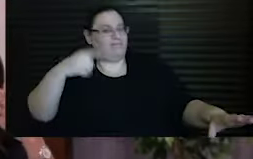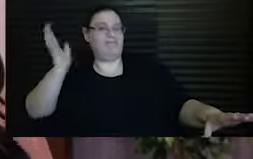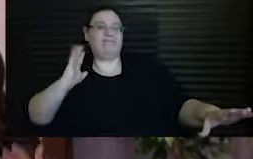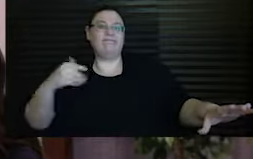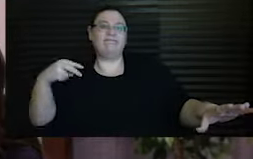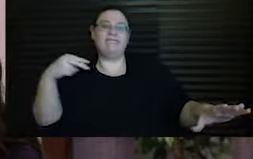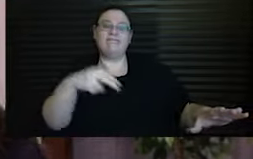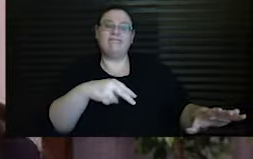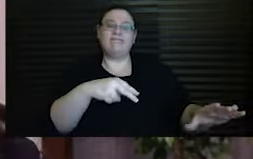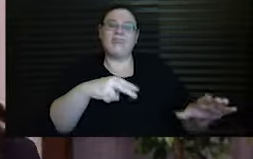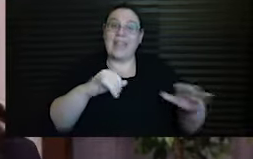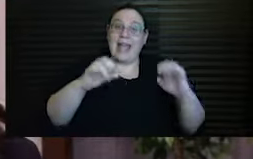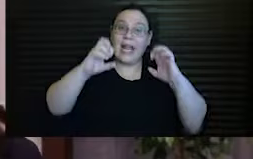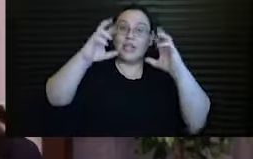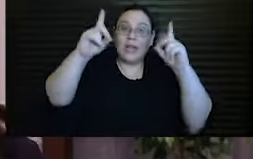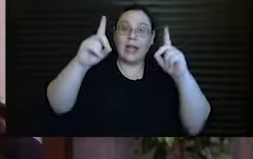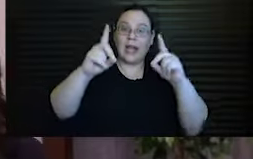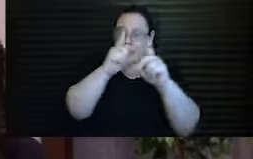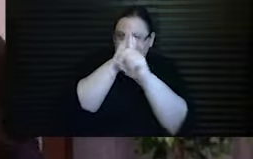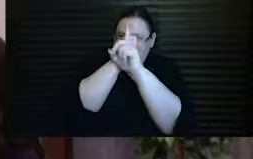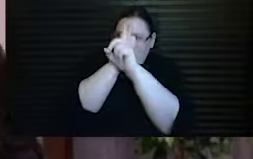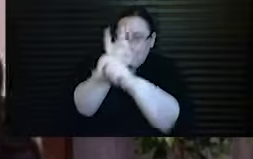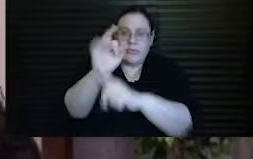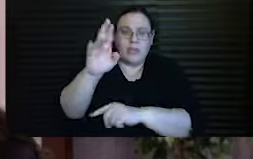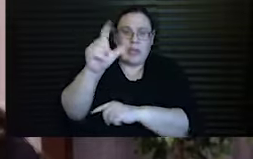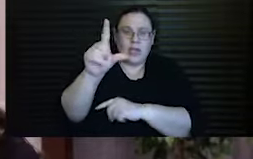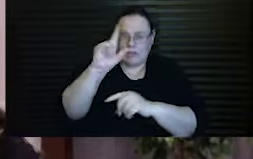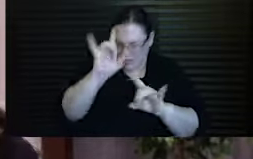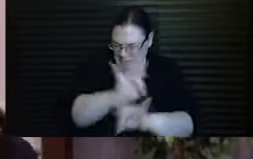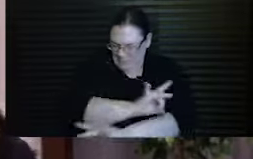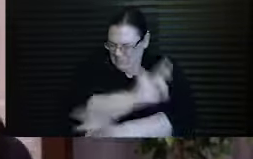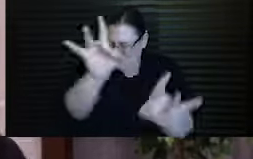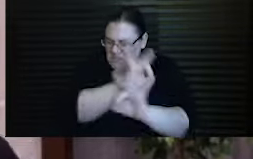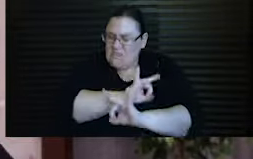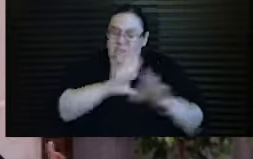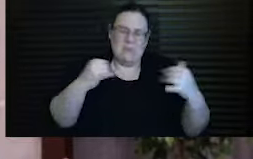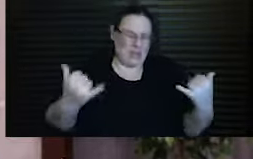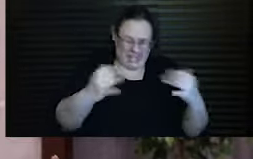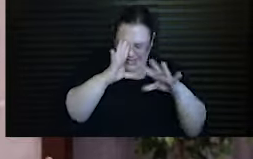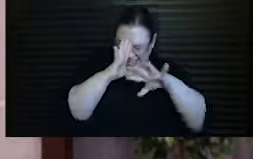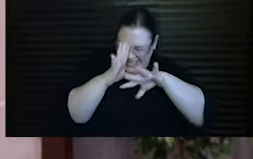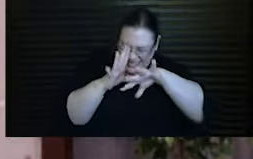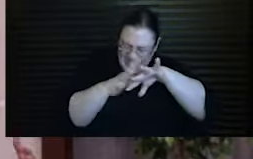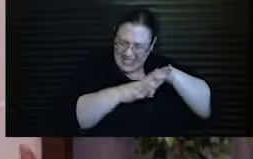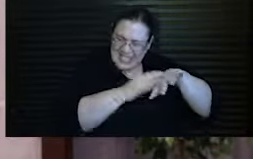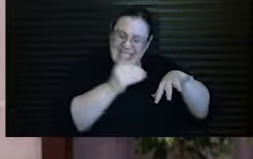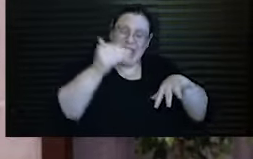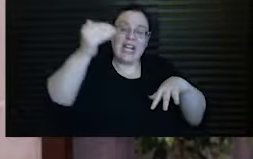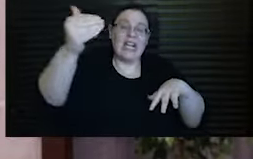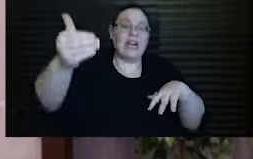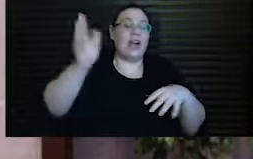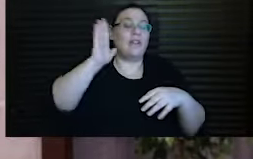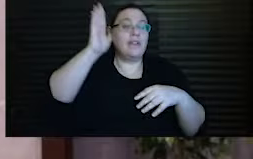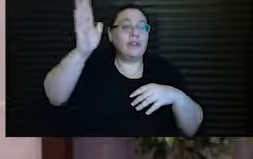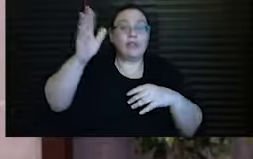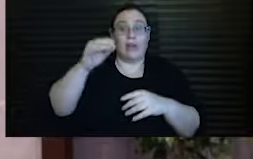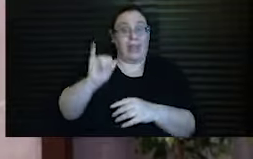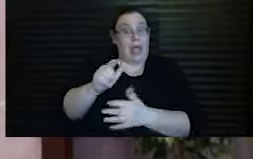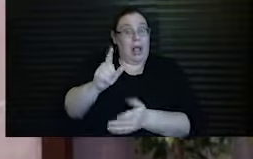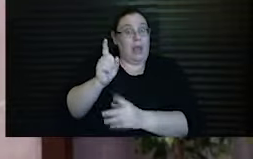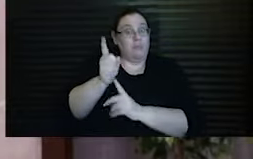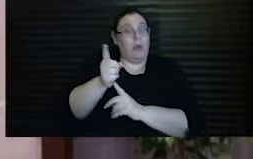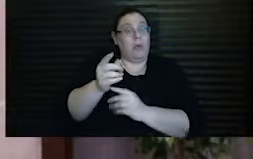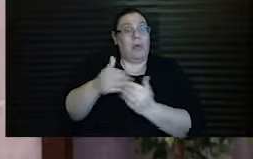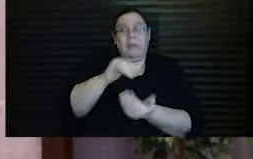became a lifeline for Frankl, lifting him from the hellscape of his present to a future that, while almost unimaginable,